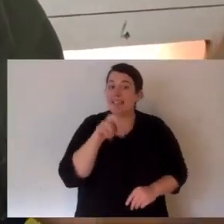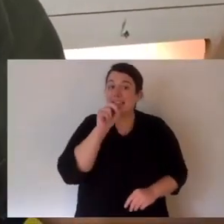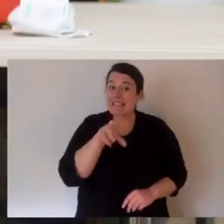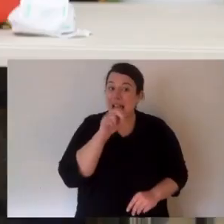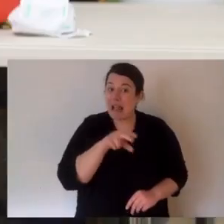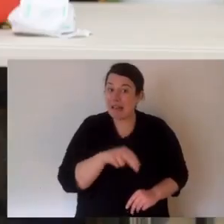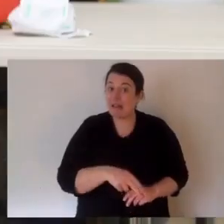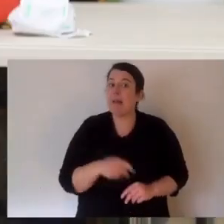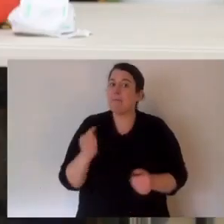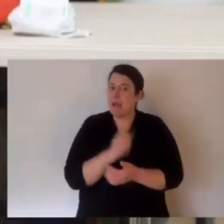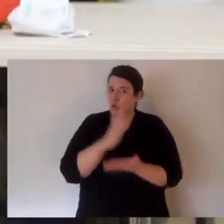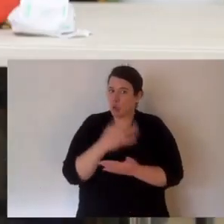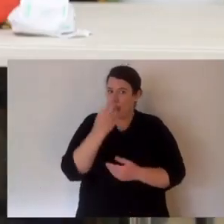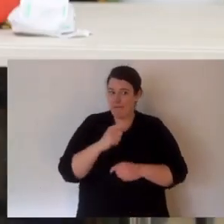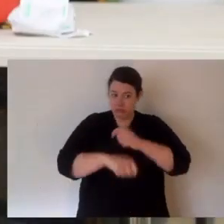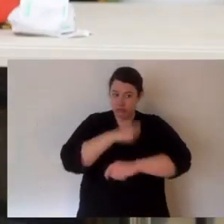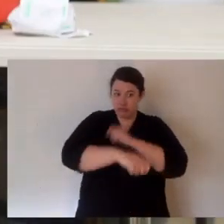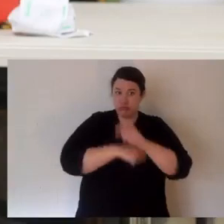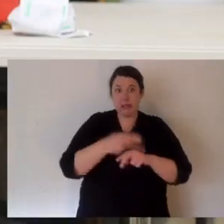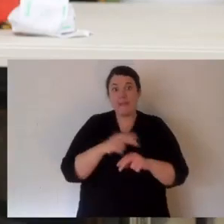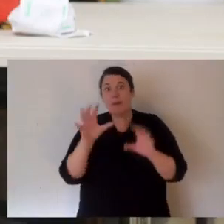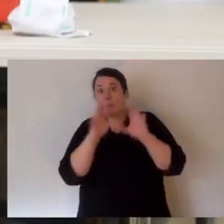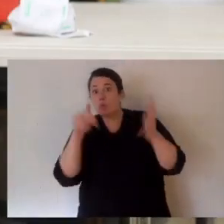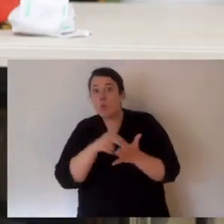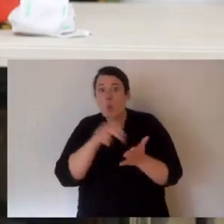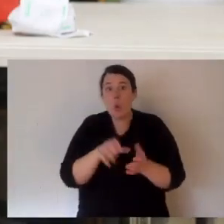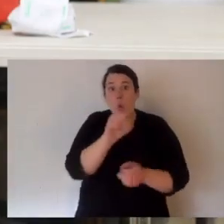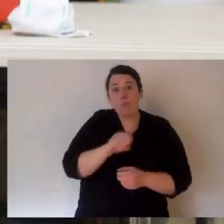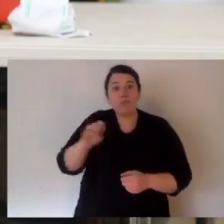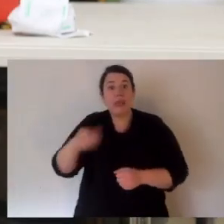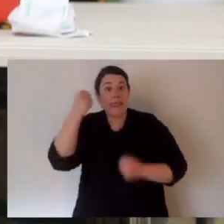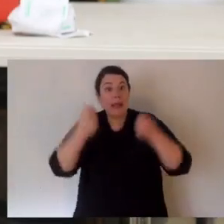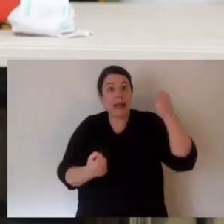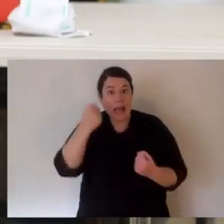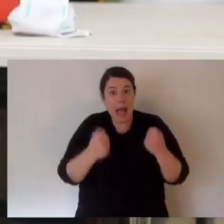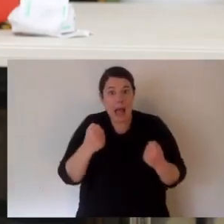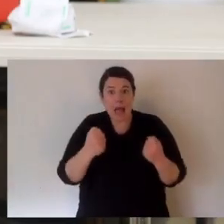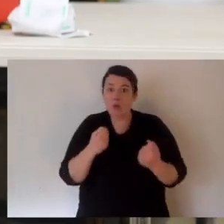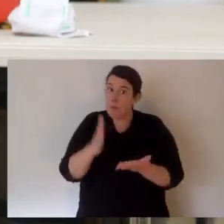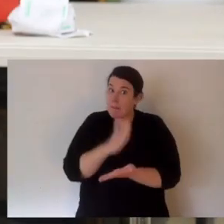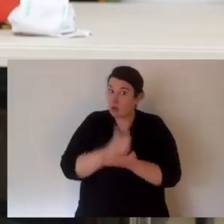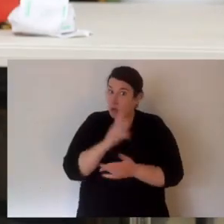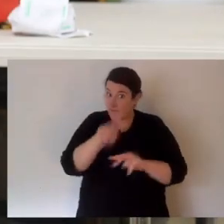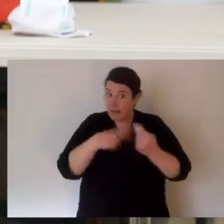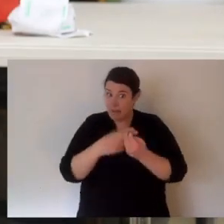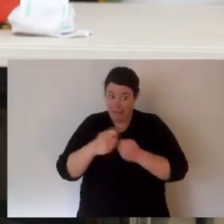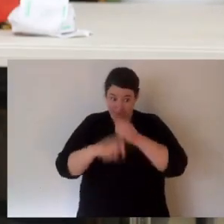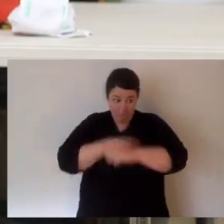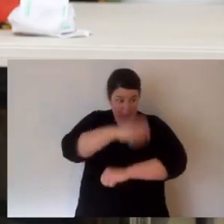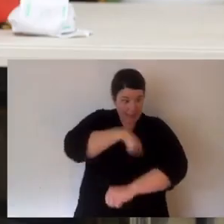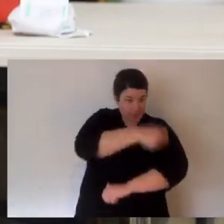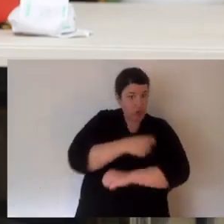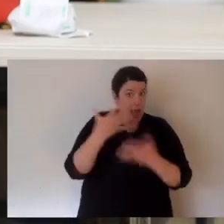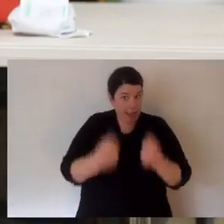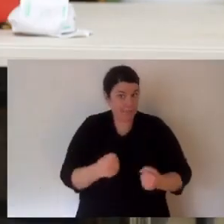bandage. We extract the venom from snakes. Doctors make it into anti-venom. That's the